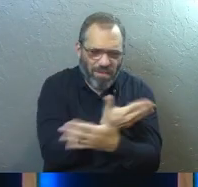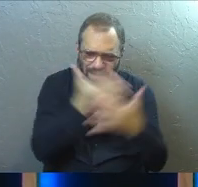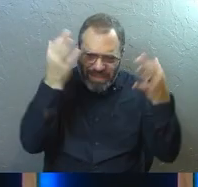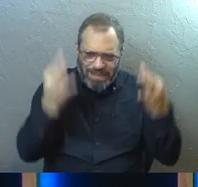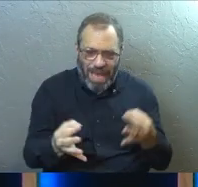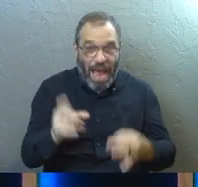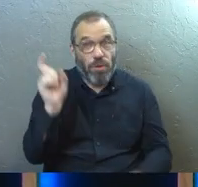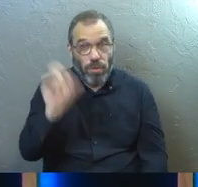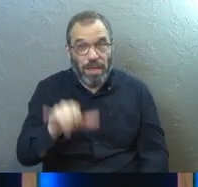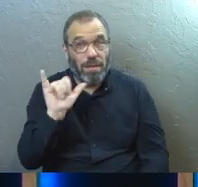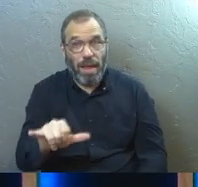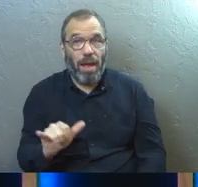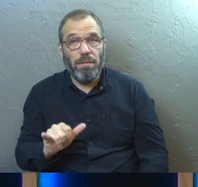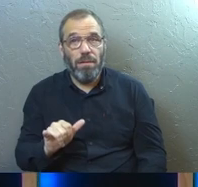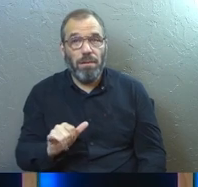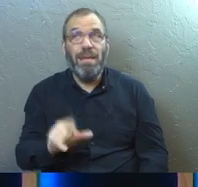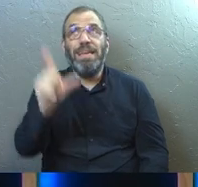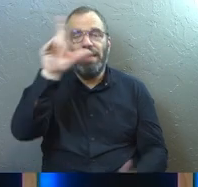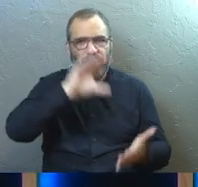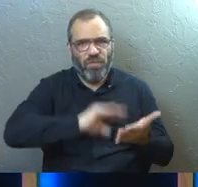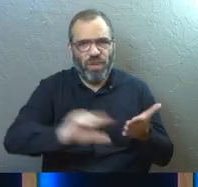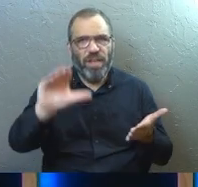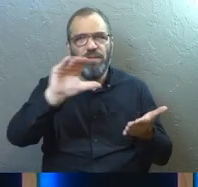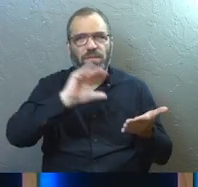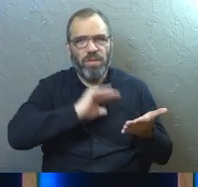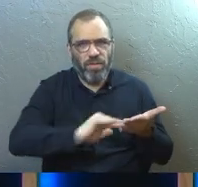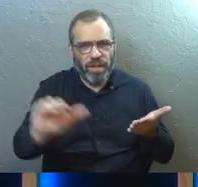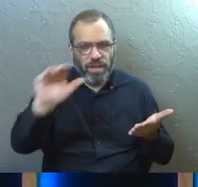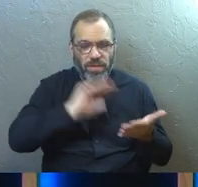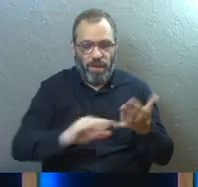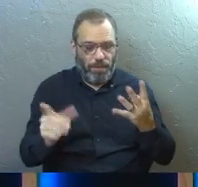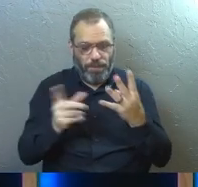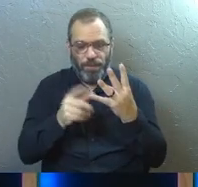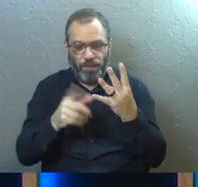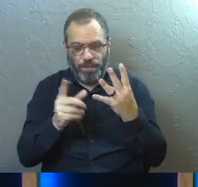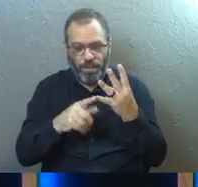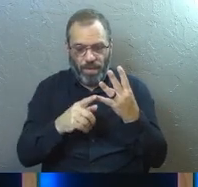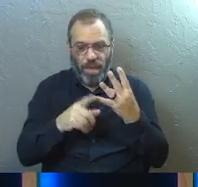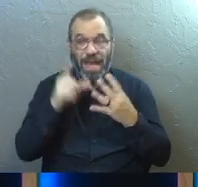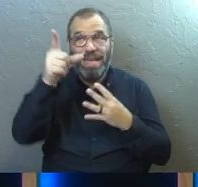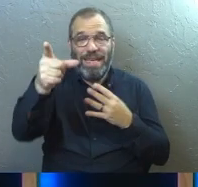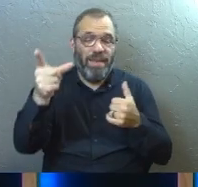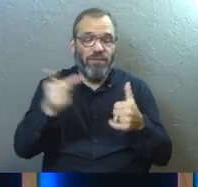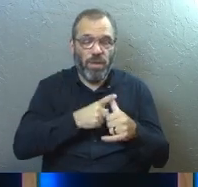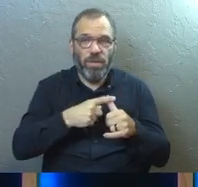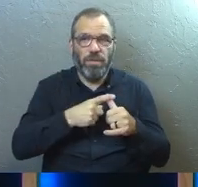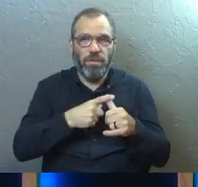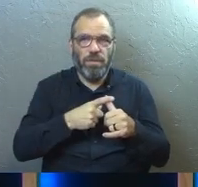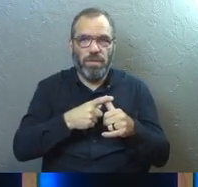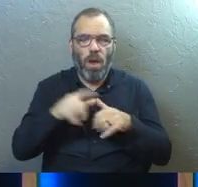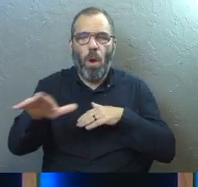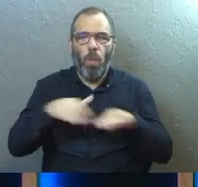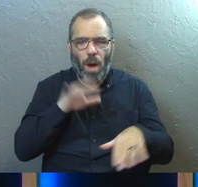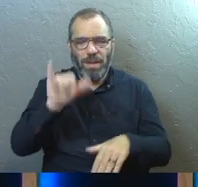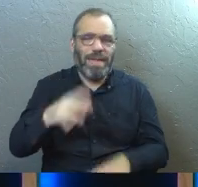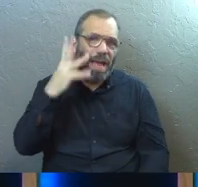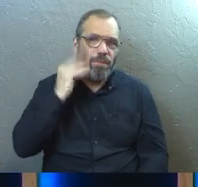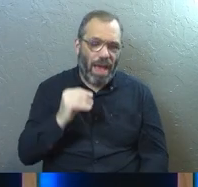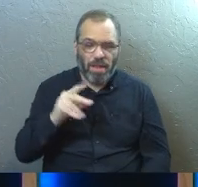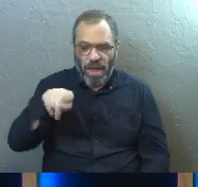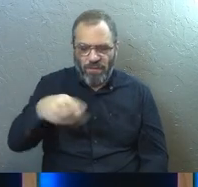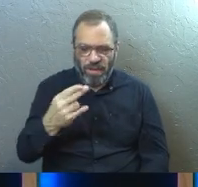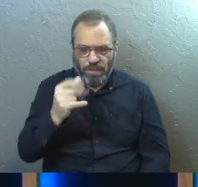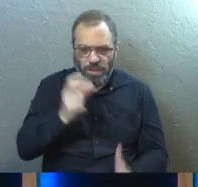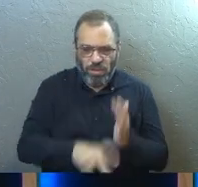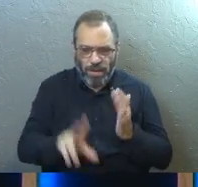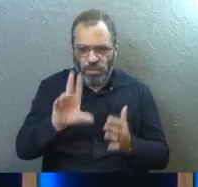And we need it. He forgives us. Last thing, he walked the path first. Philippians 2.7.